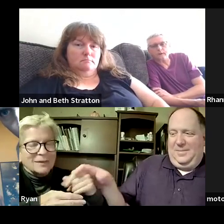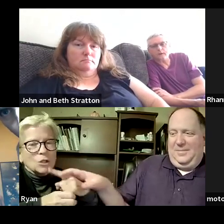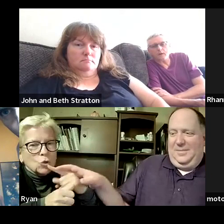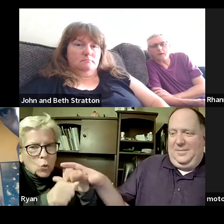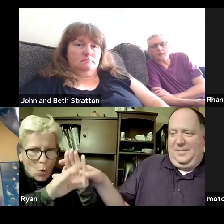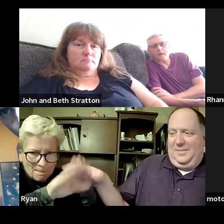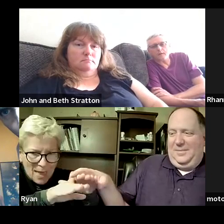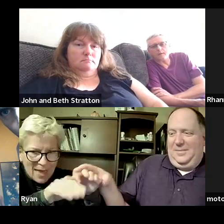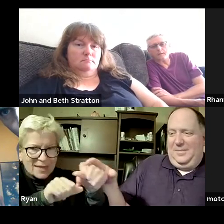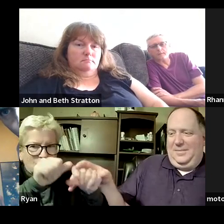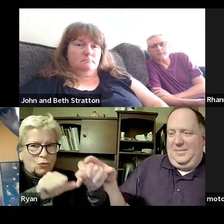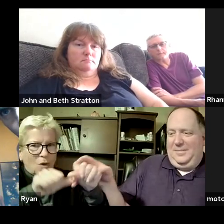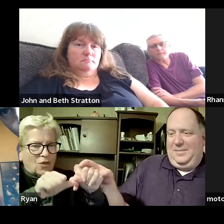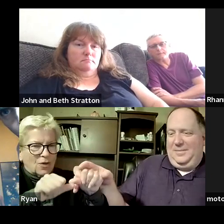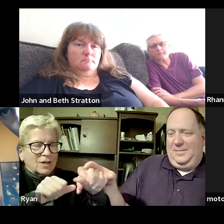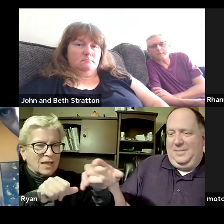obeys you